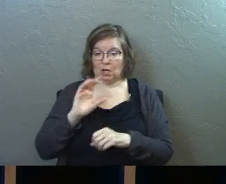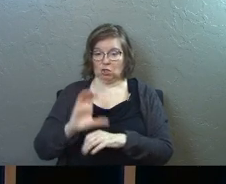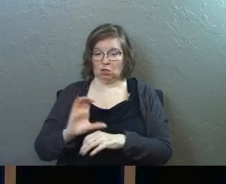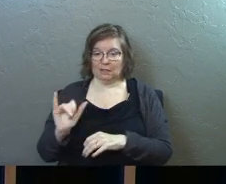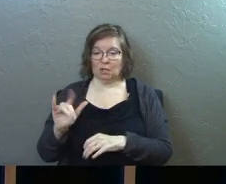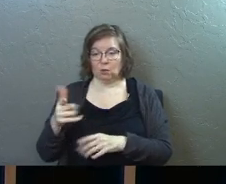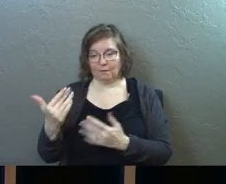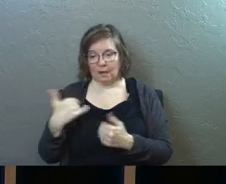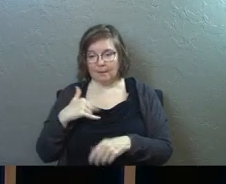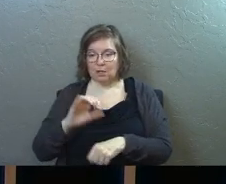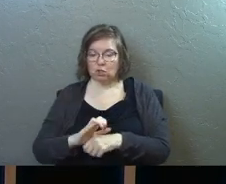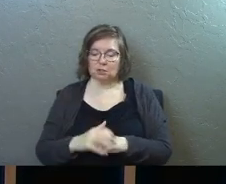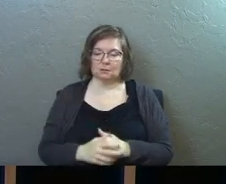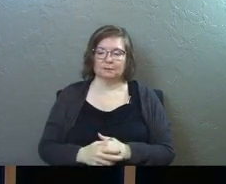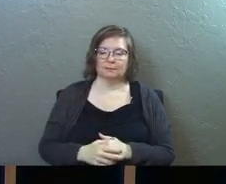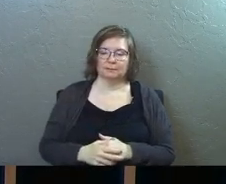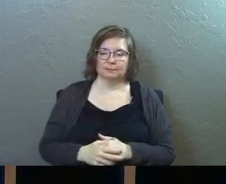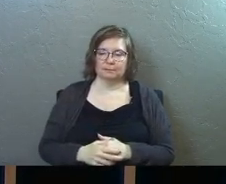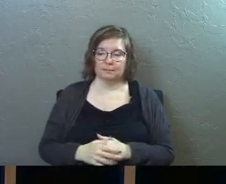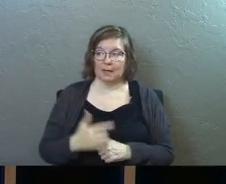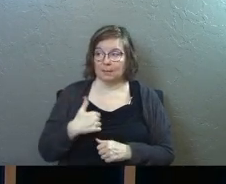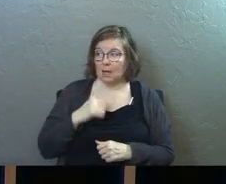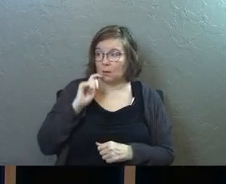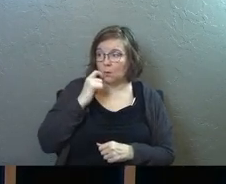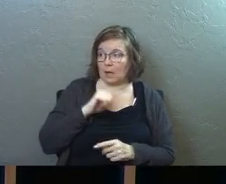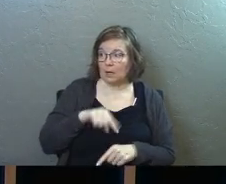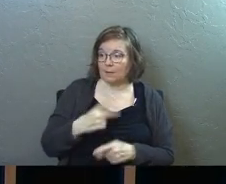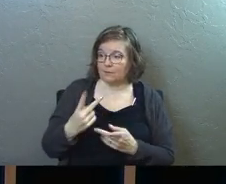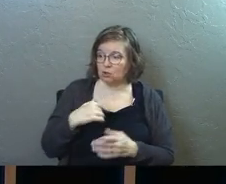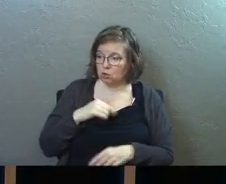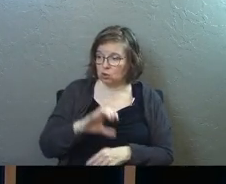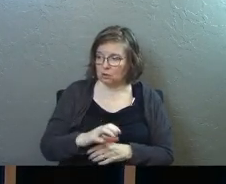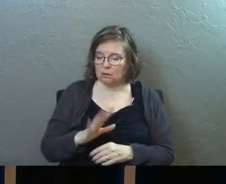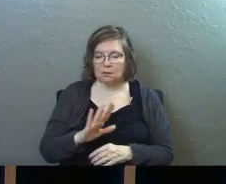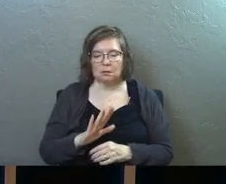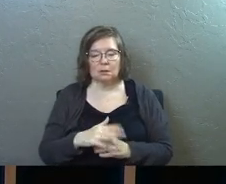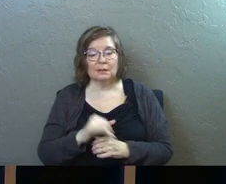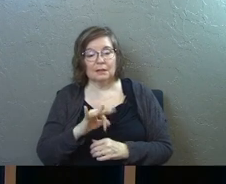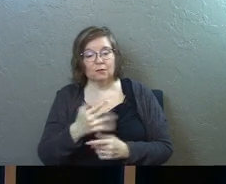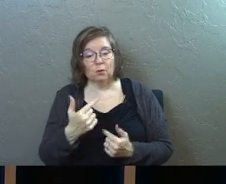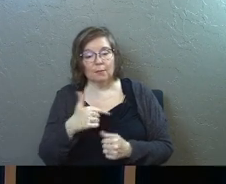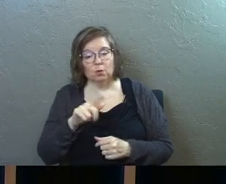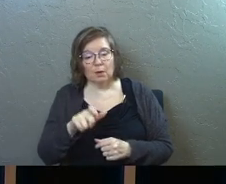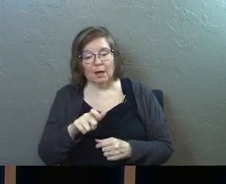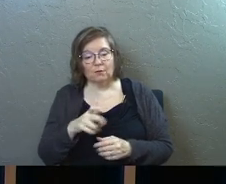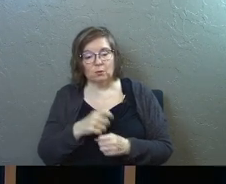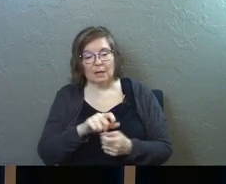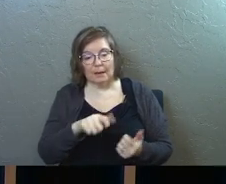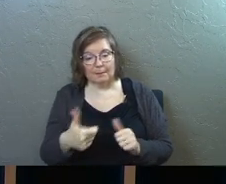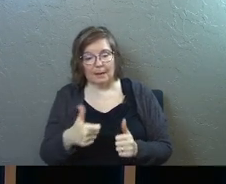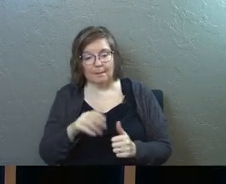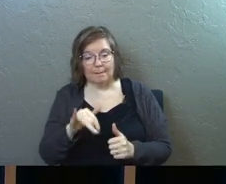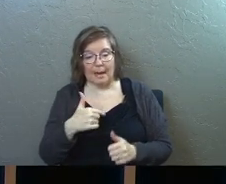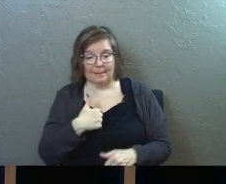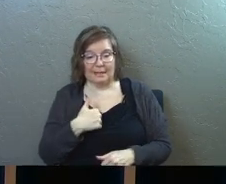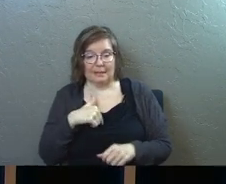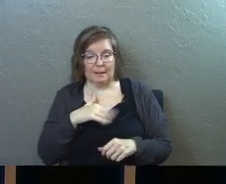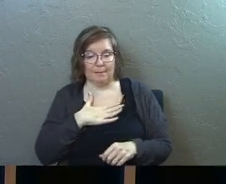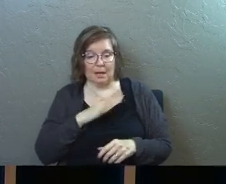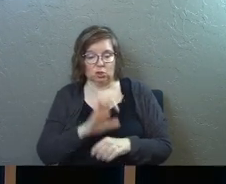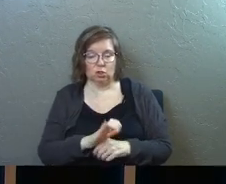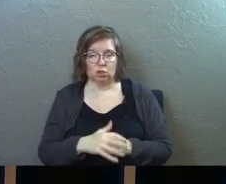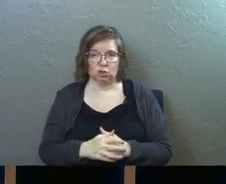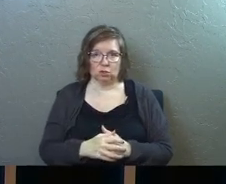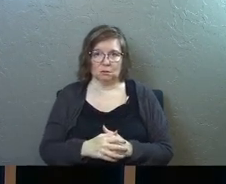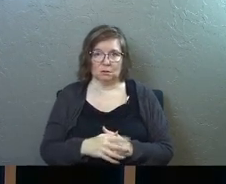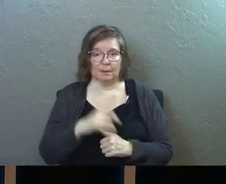a church and he's like you ought to come to my church and I'm like cool I'll come visit your church and he's like if you do you're gonna have to get baptized by me in my